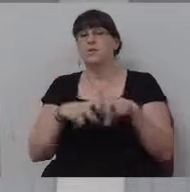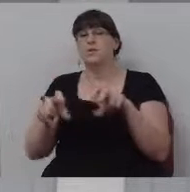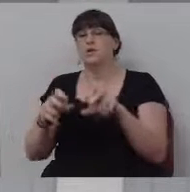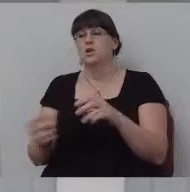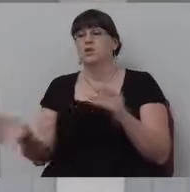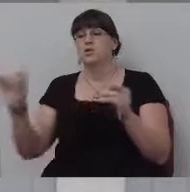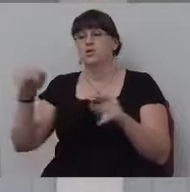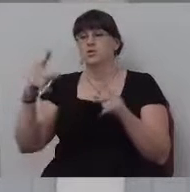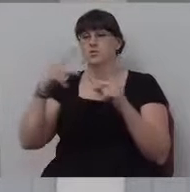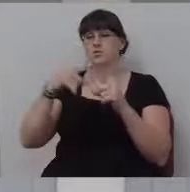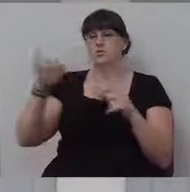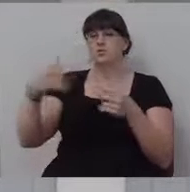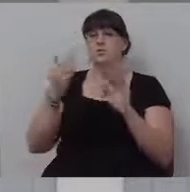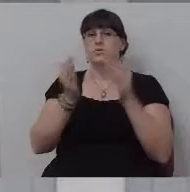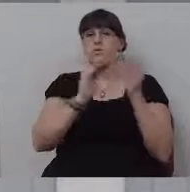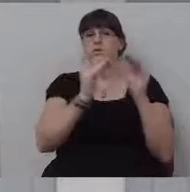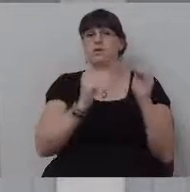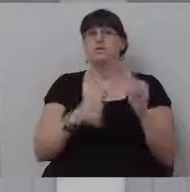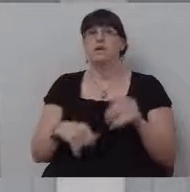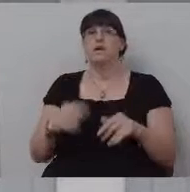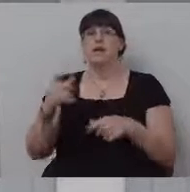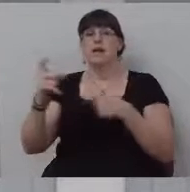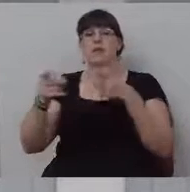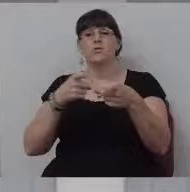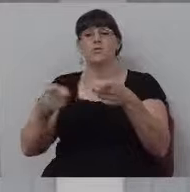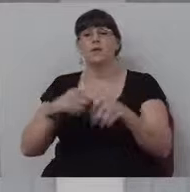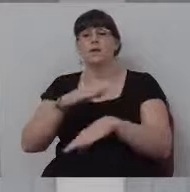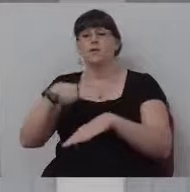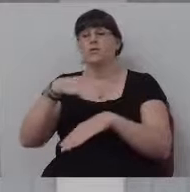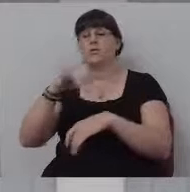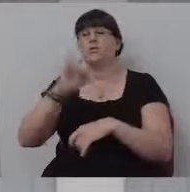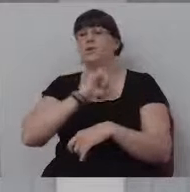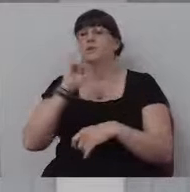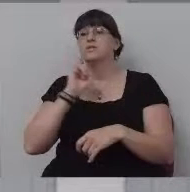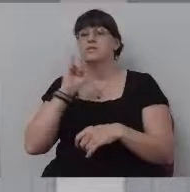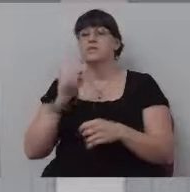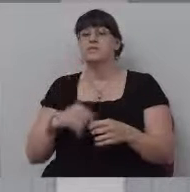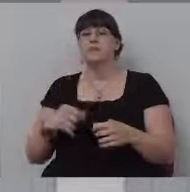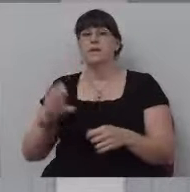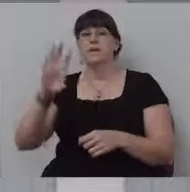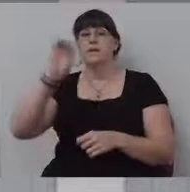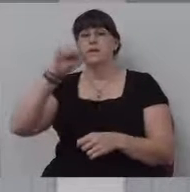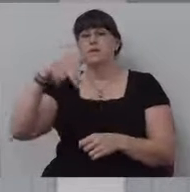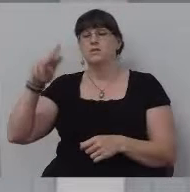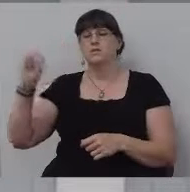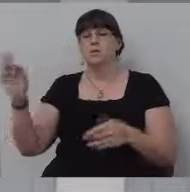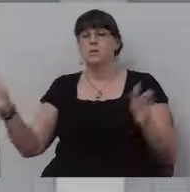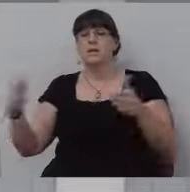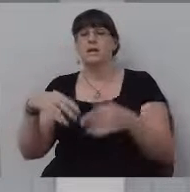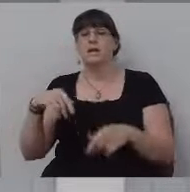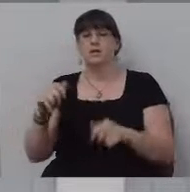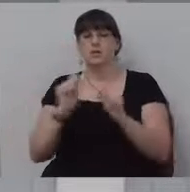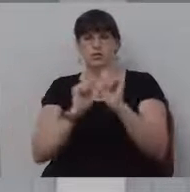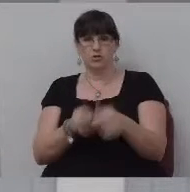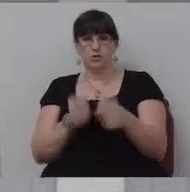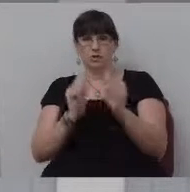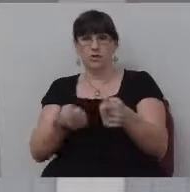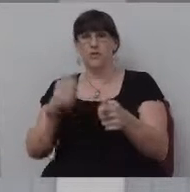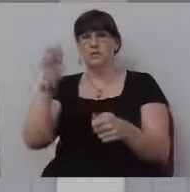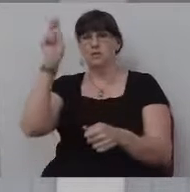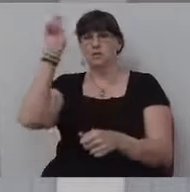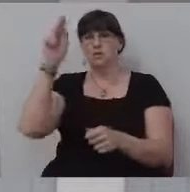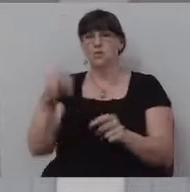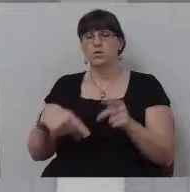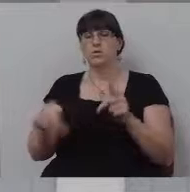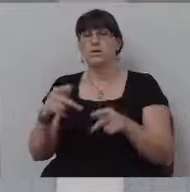from before the tabernacle, the congregation and reigned over Israel. Solomon gathered chariots and horsemen, and he had a thousand and